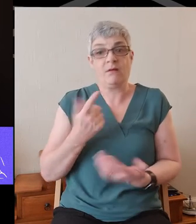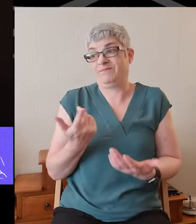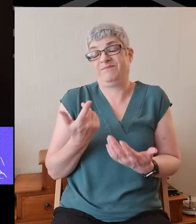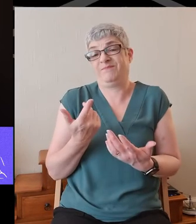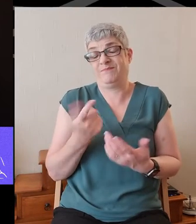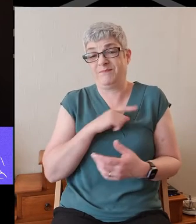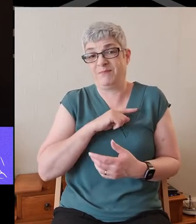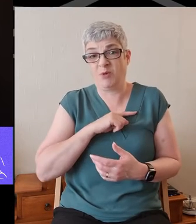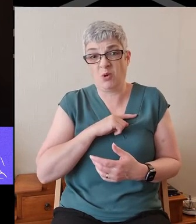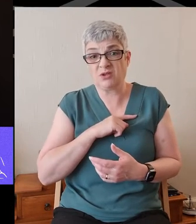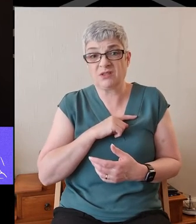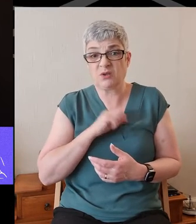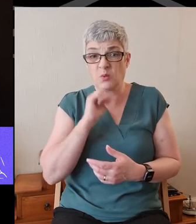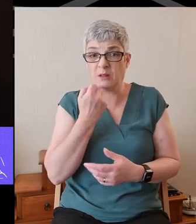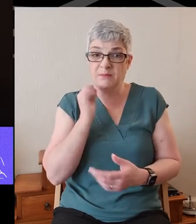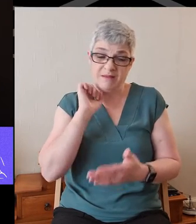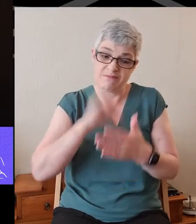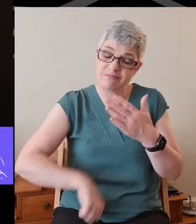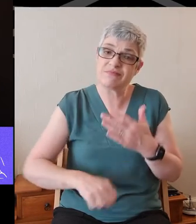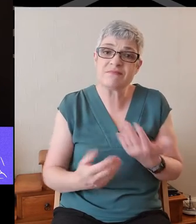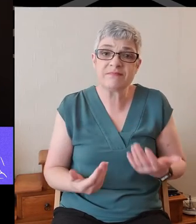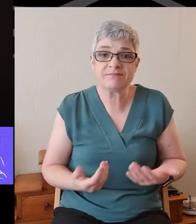Otherwise, you will be condemned.